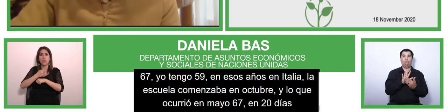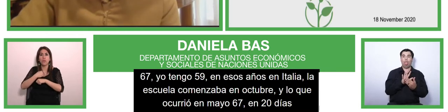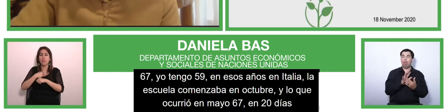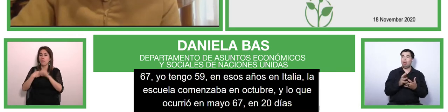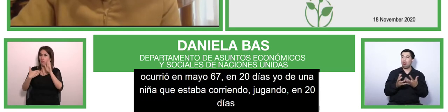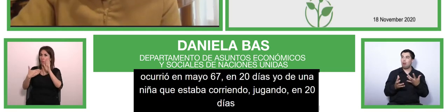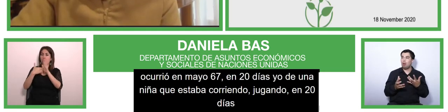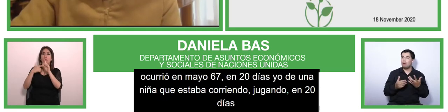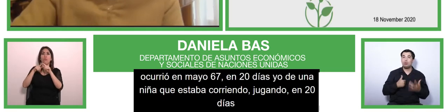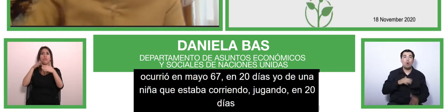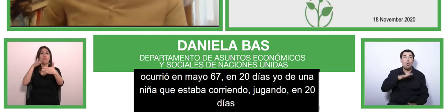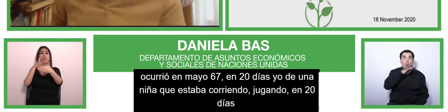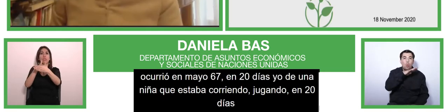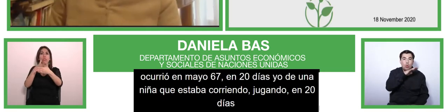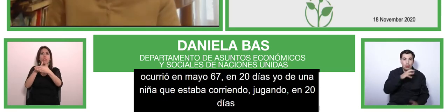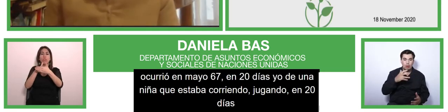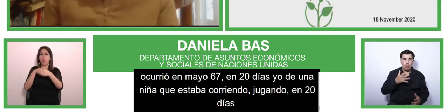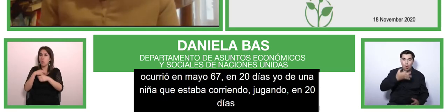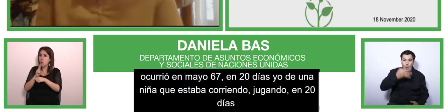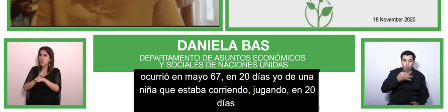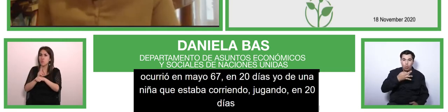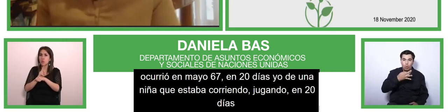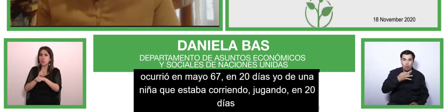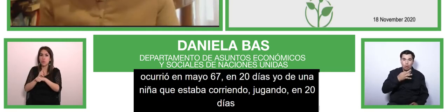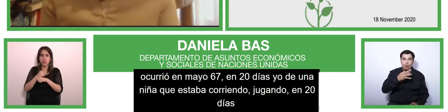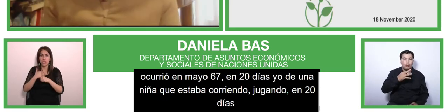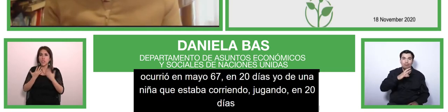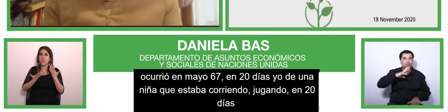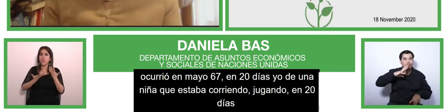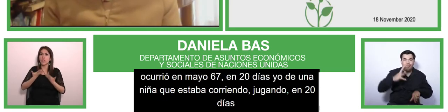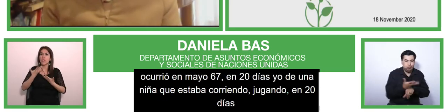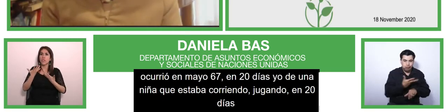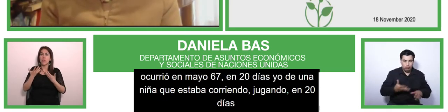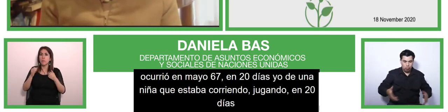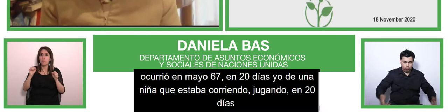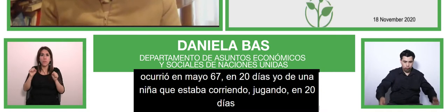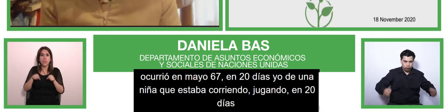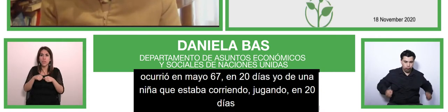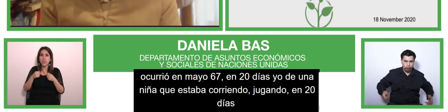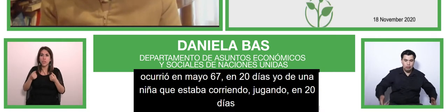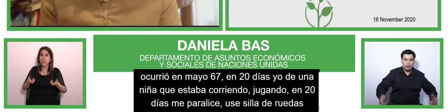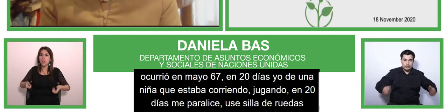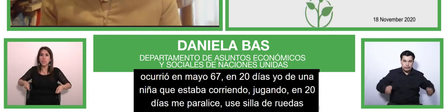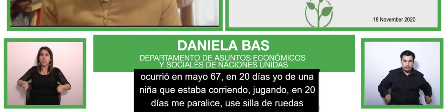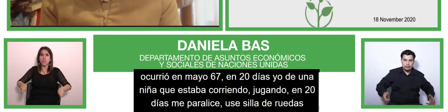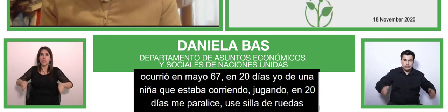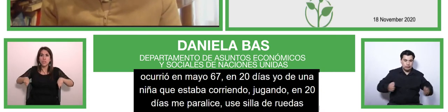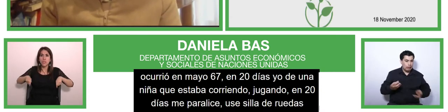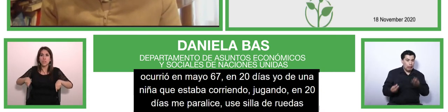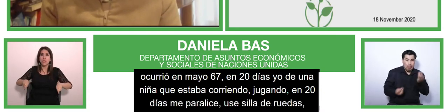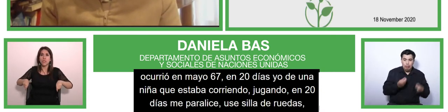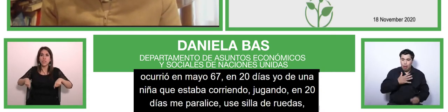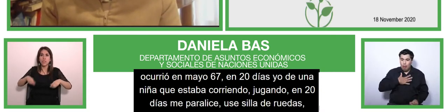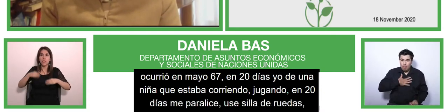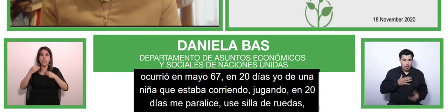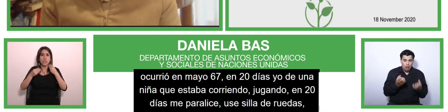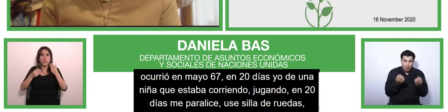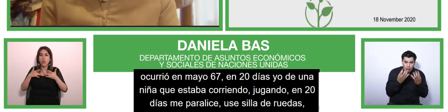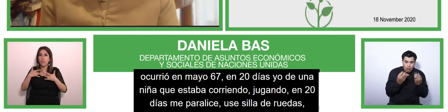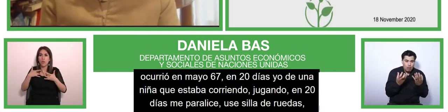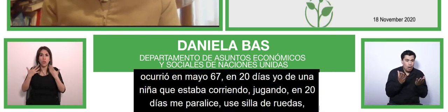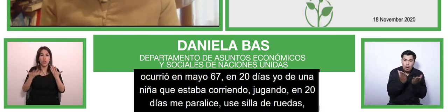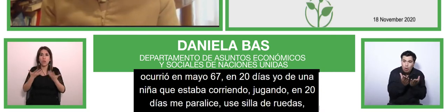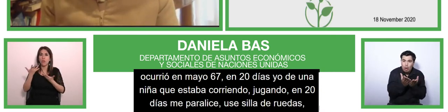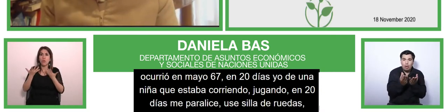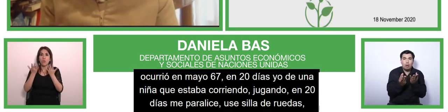now what happened with my what was going to happen with my education we have to go back of more than